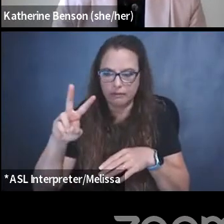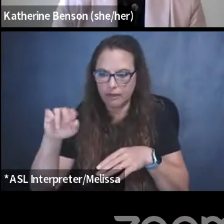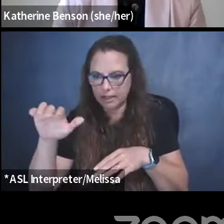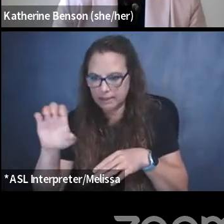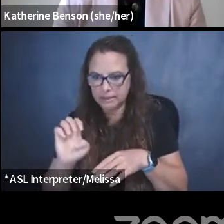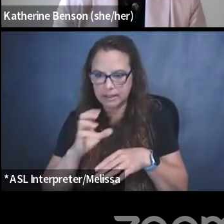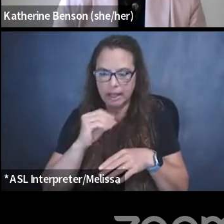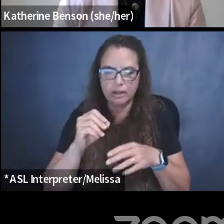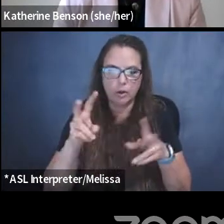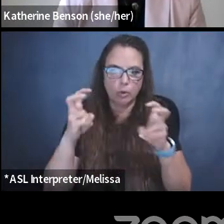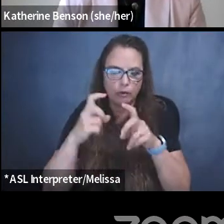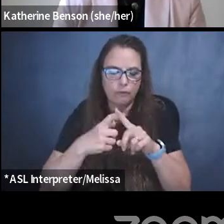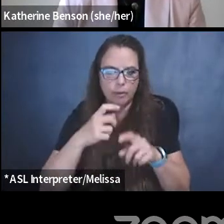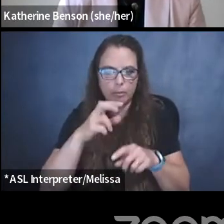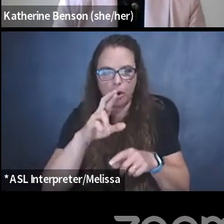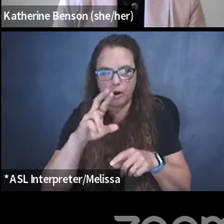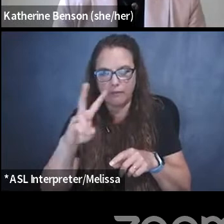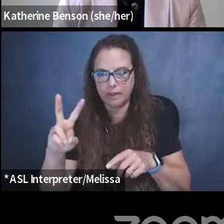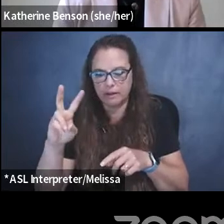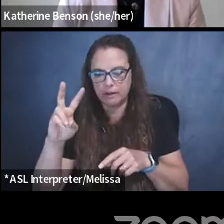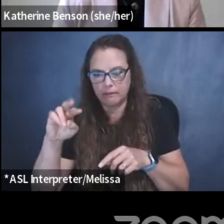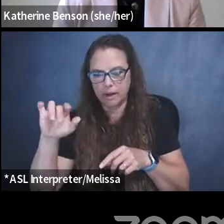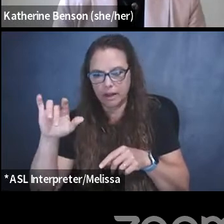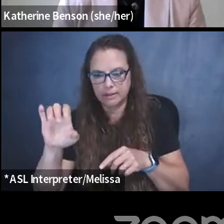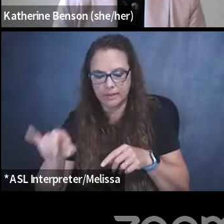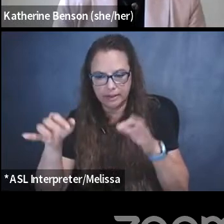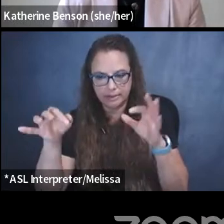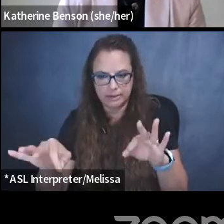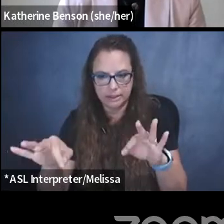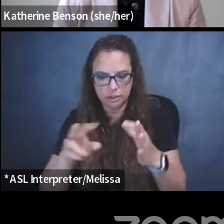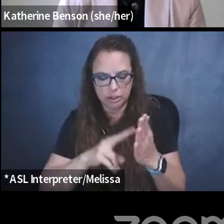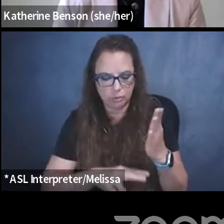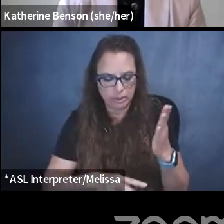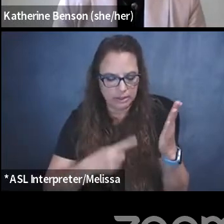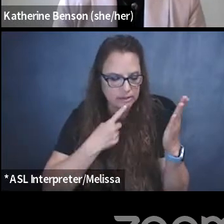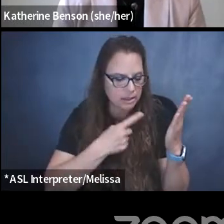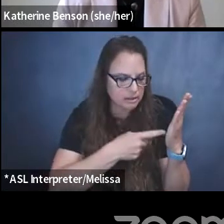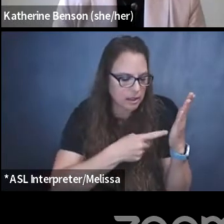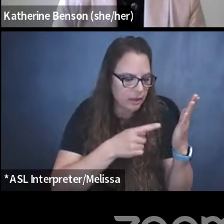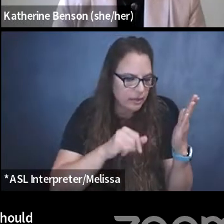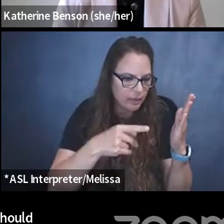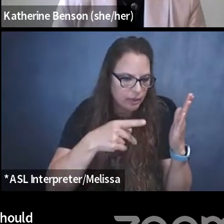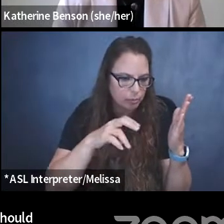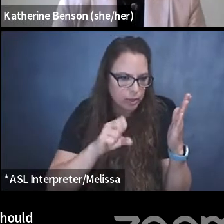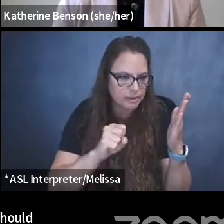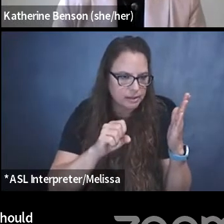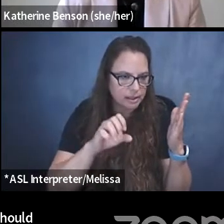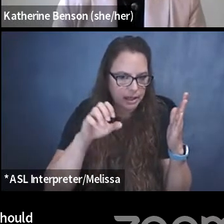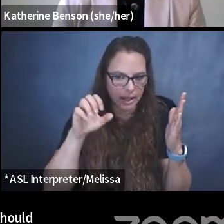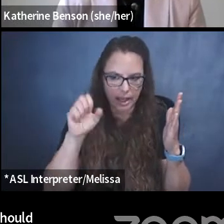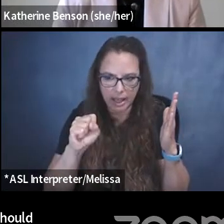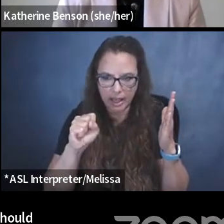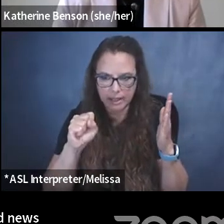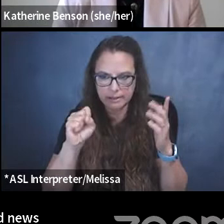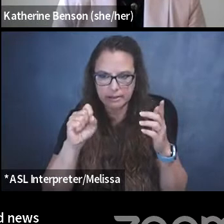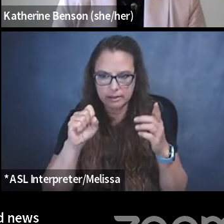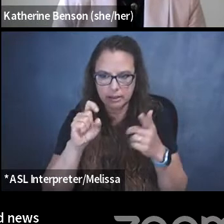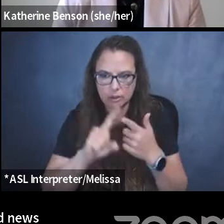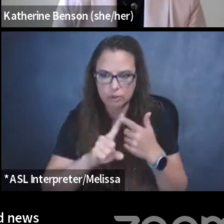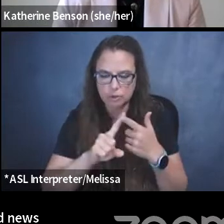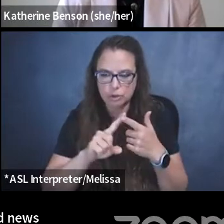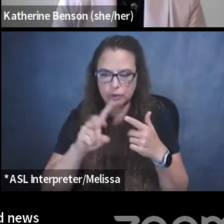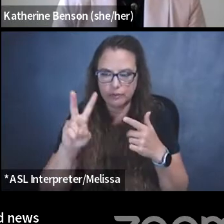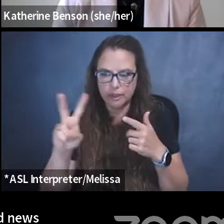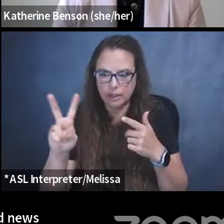RV Vice that reads, uh, the decision that reads, the press, the press's S2B right, uh, includes not